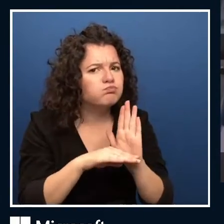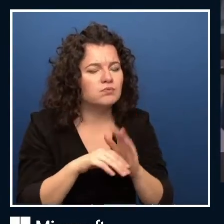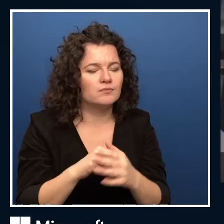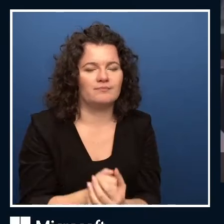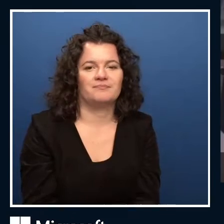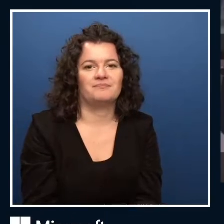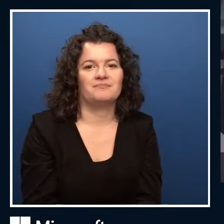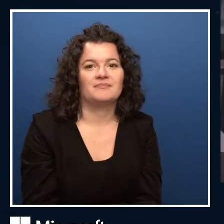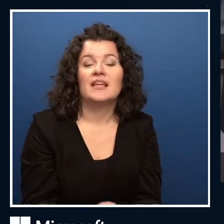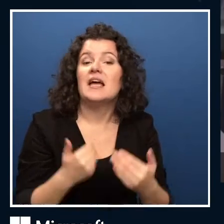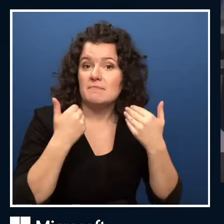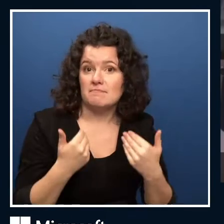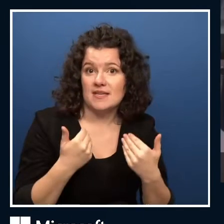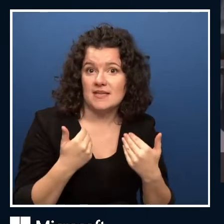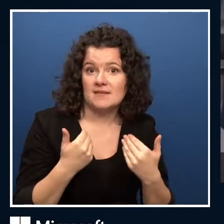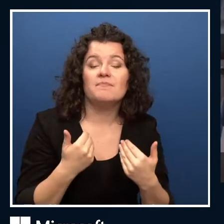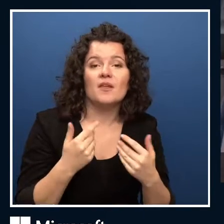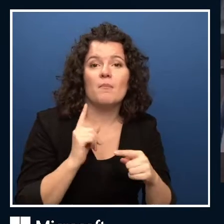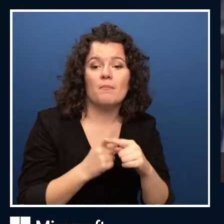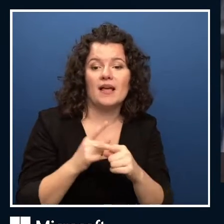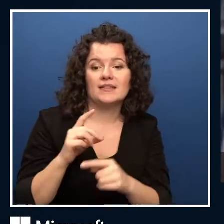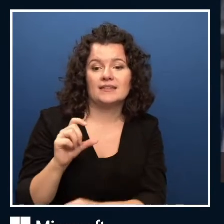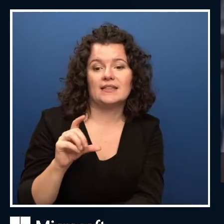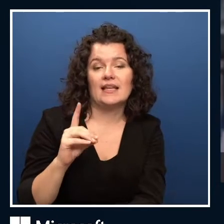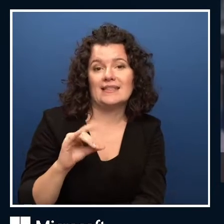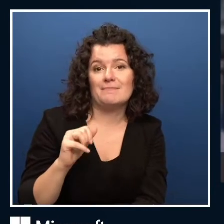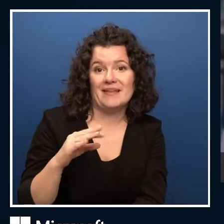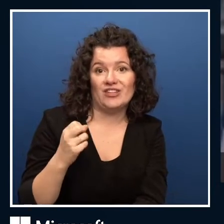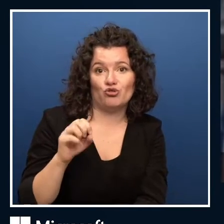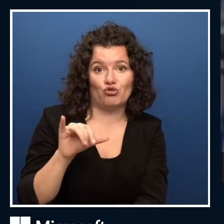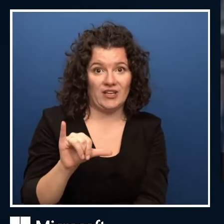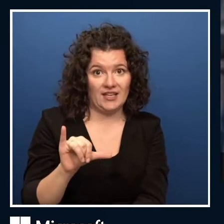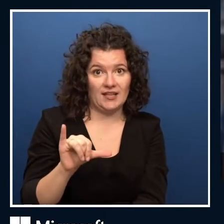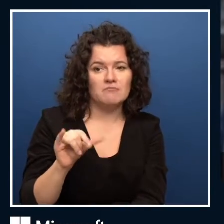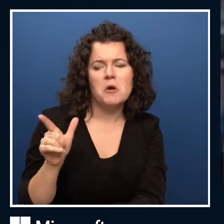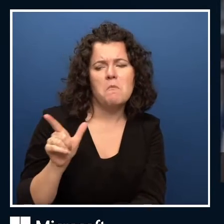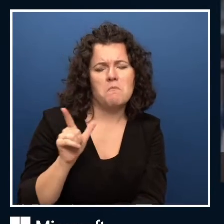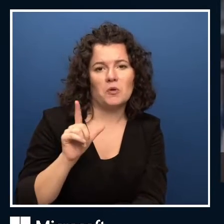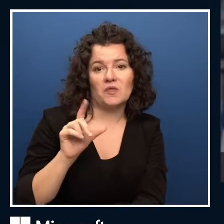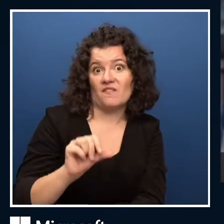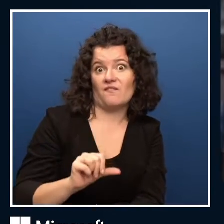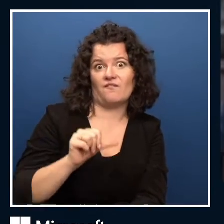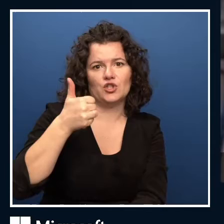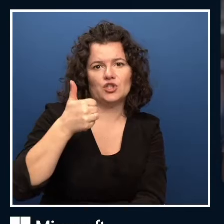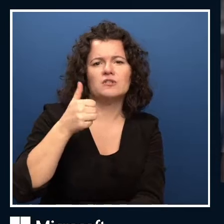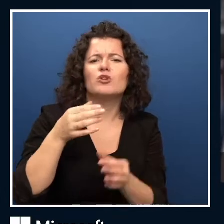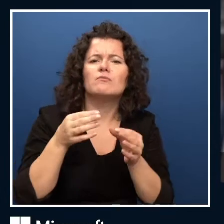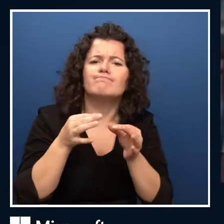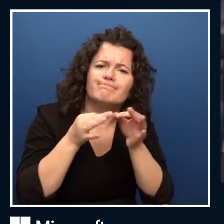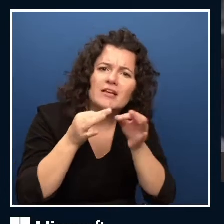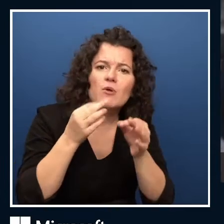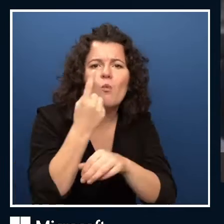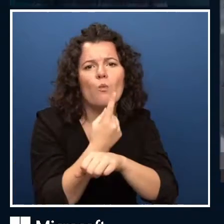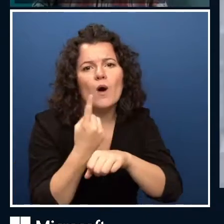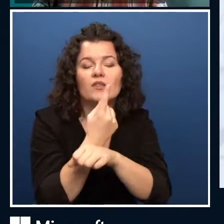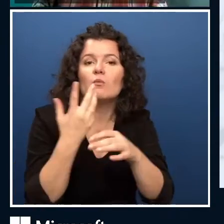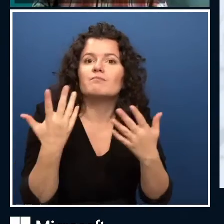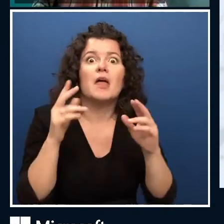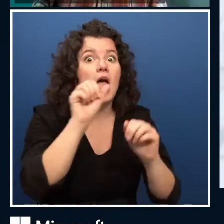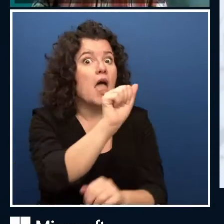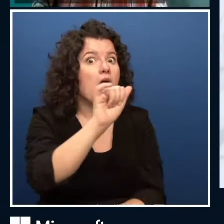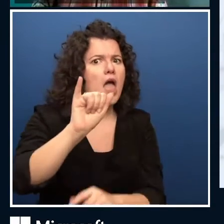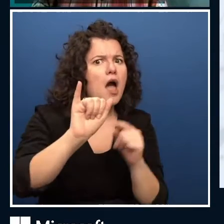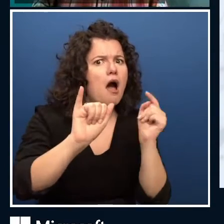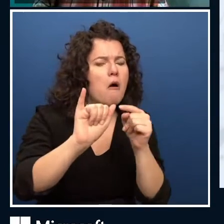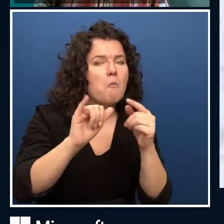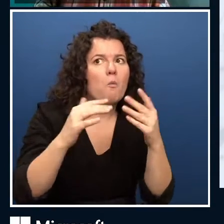are the first up on the agenda, and we're going to do a bit of an introduction as to what is AI and why we care about that in some